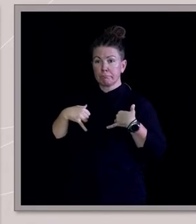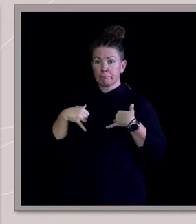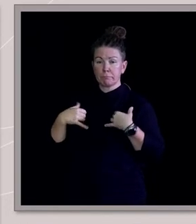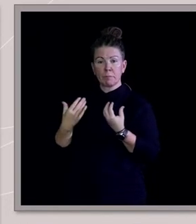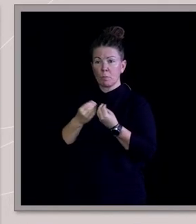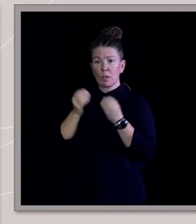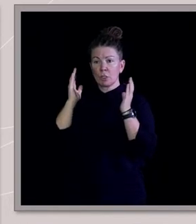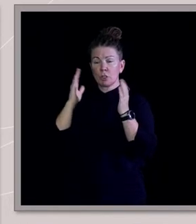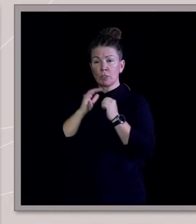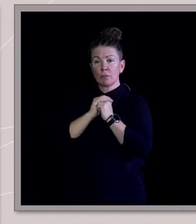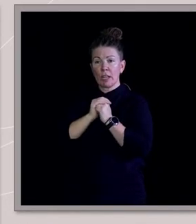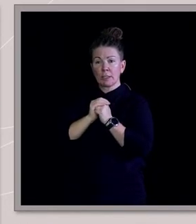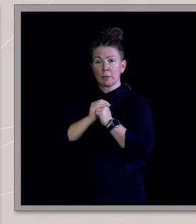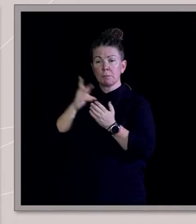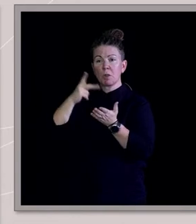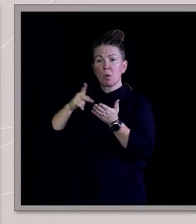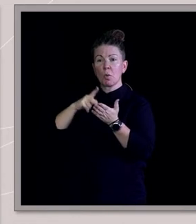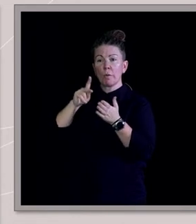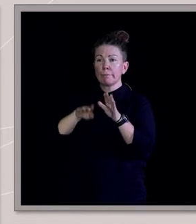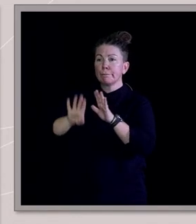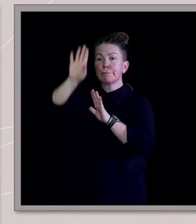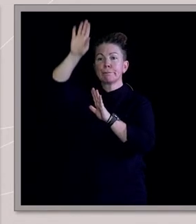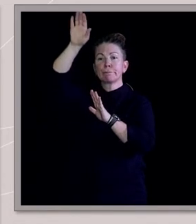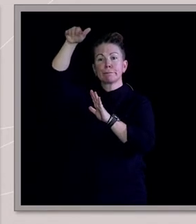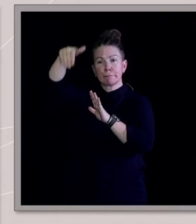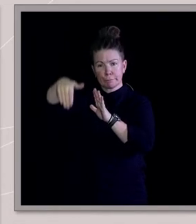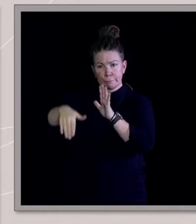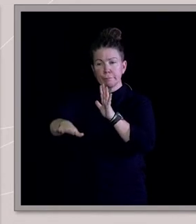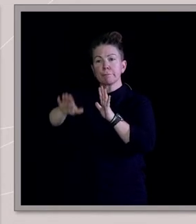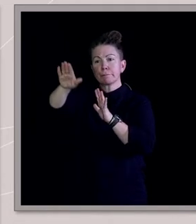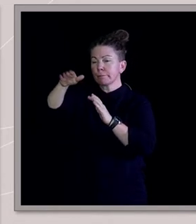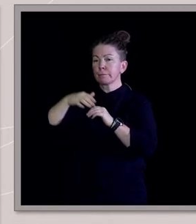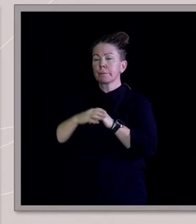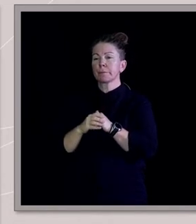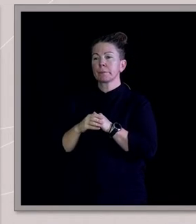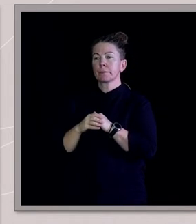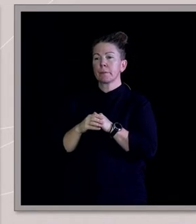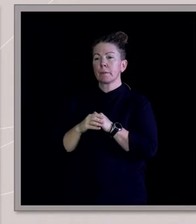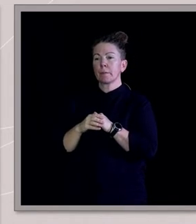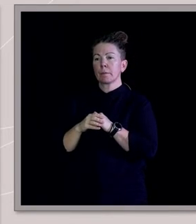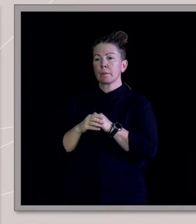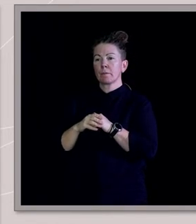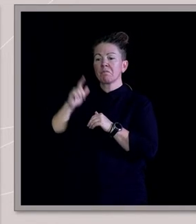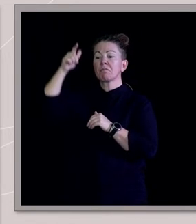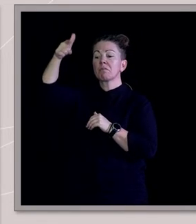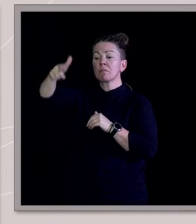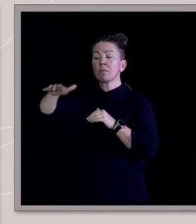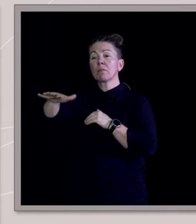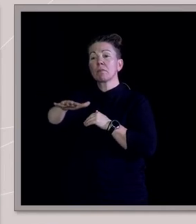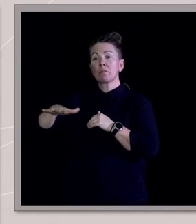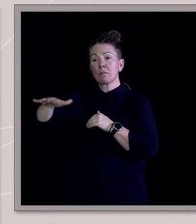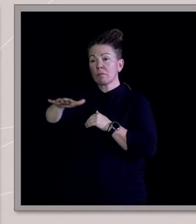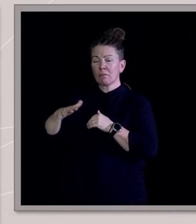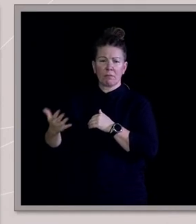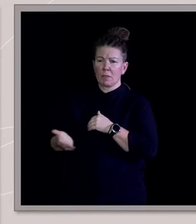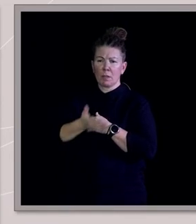church friends. We walked right over the ranges behind our property in Mudgie to another district. Just one of